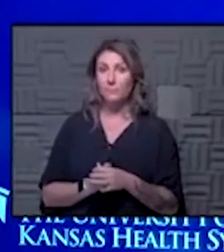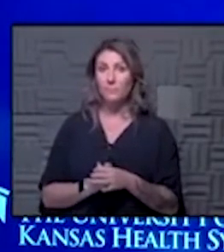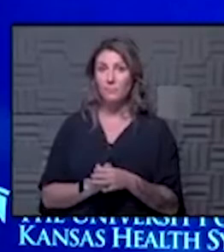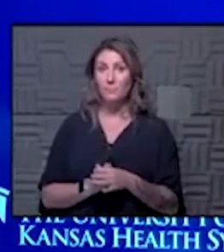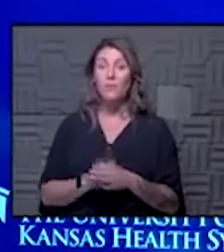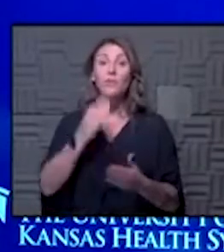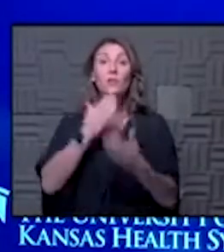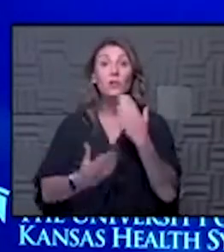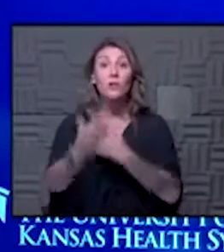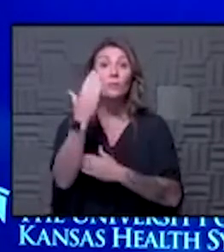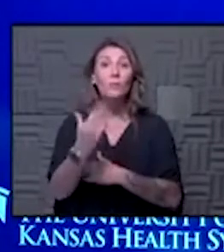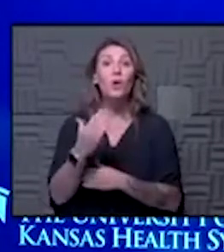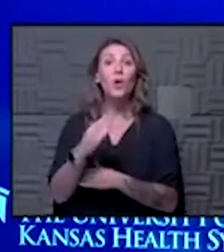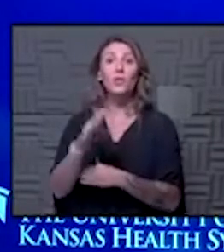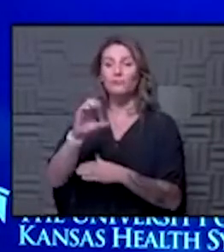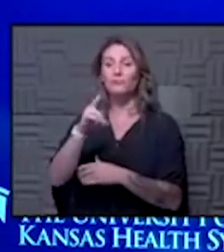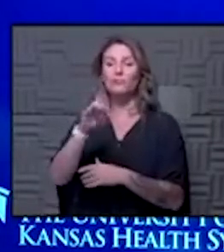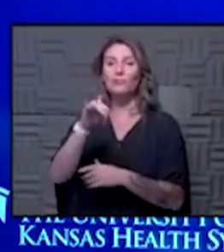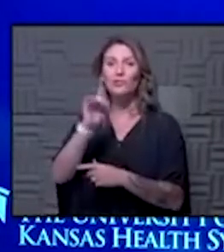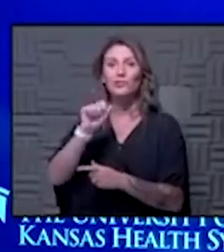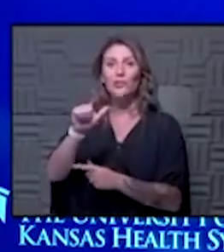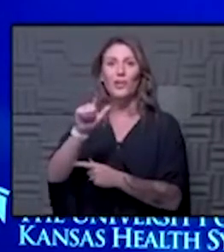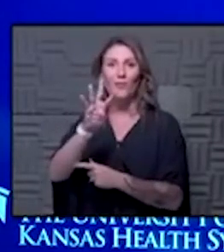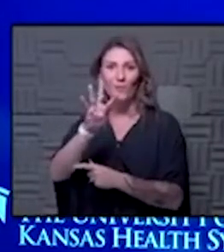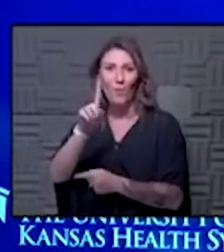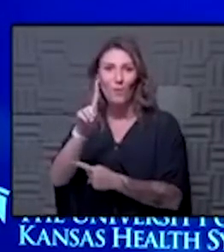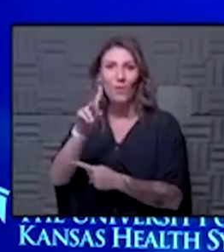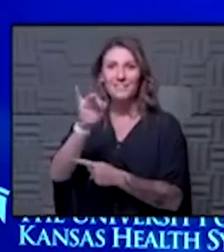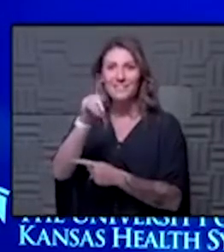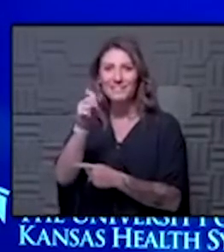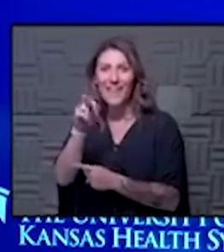Good morning you guys. It's Taylor Channel 41. How are you this morning? Good.